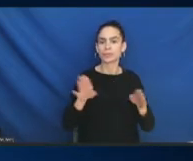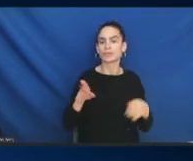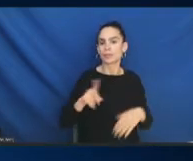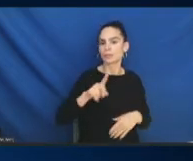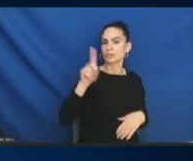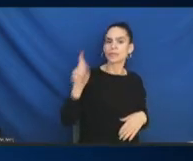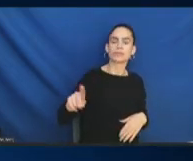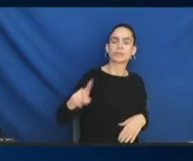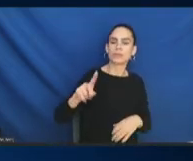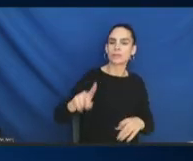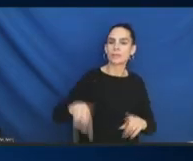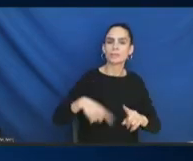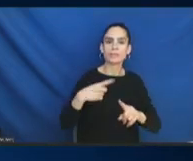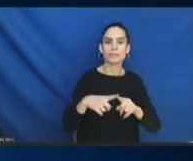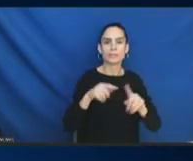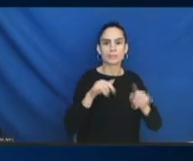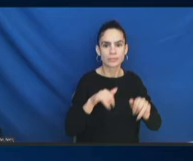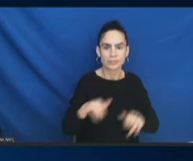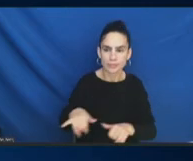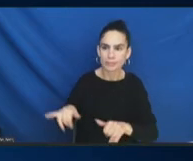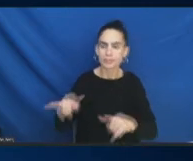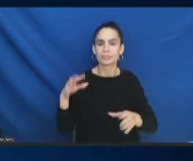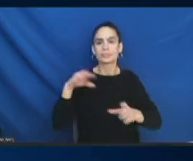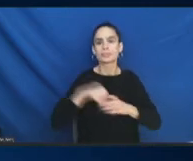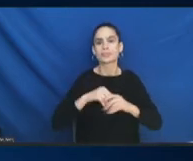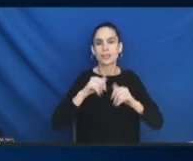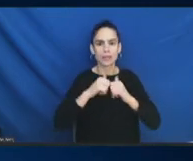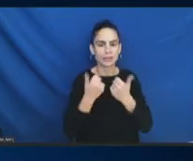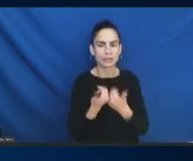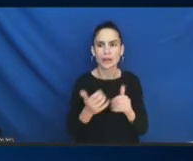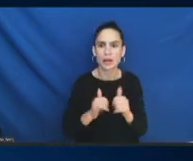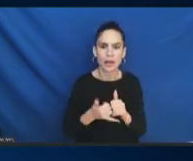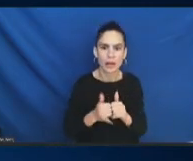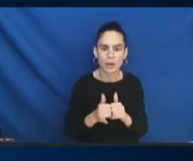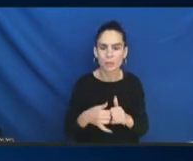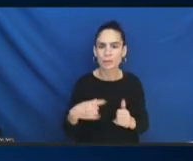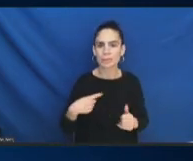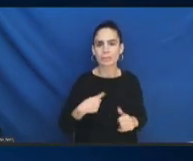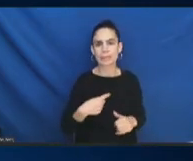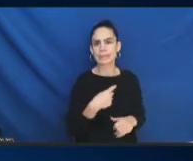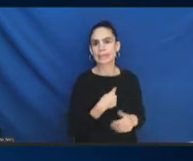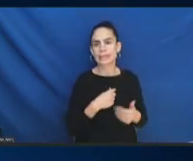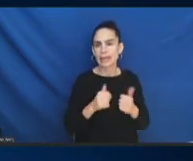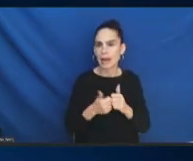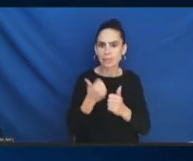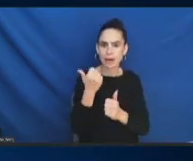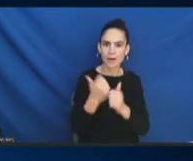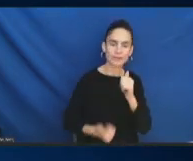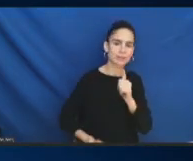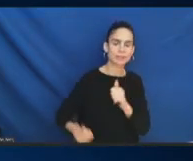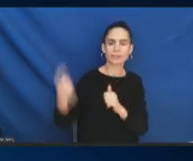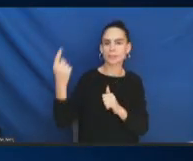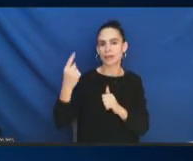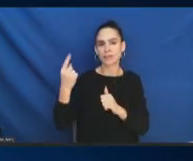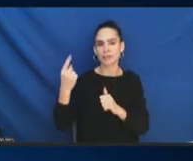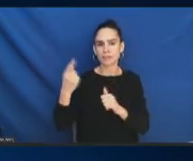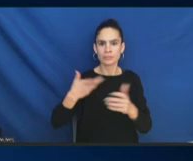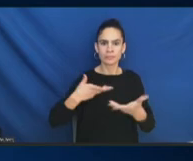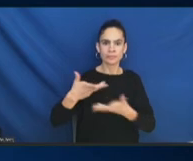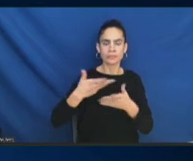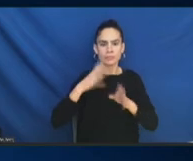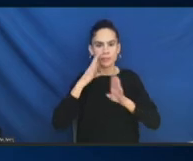agencies about how we are going to, you know, how everyone attacks, whether it's desegregation or disseminates information.